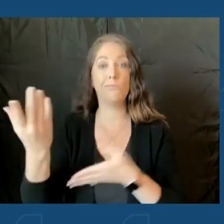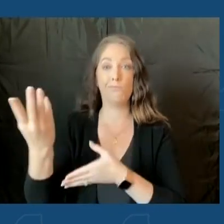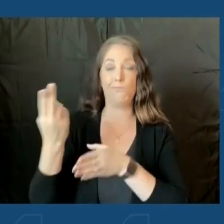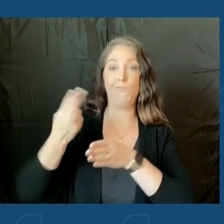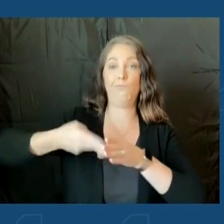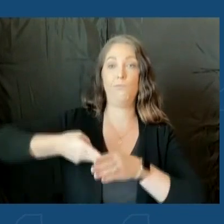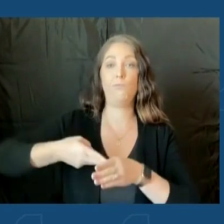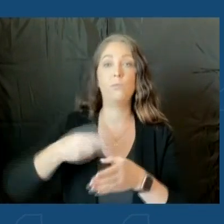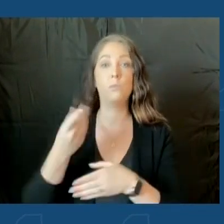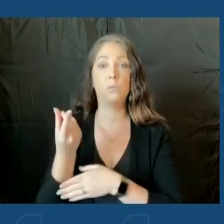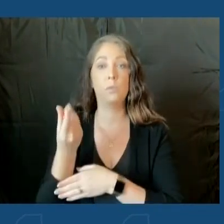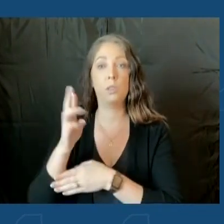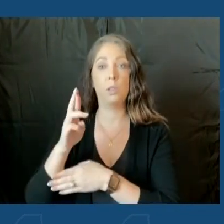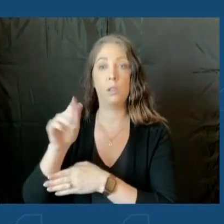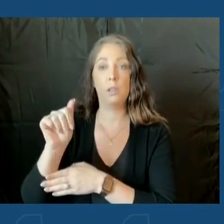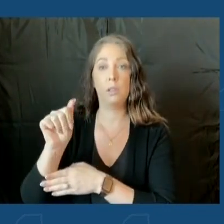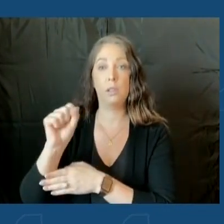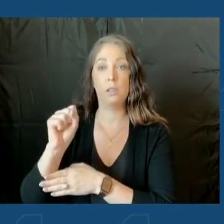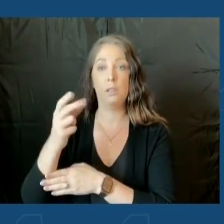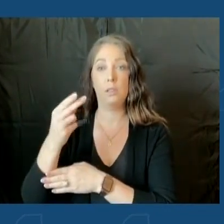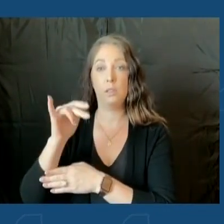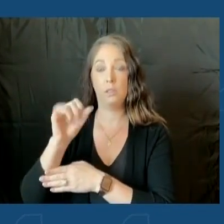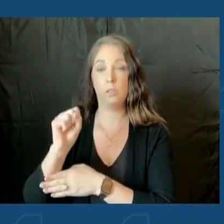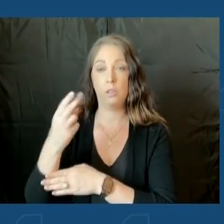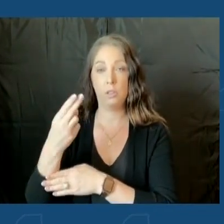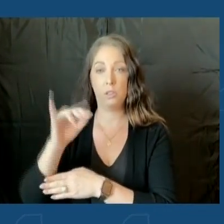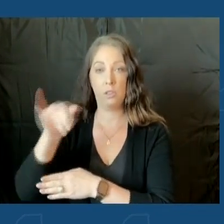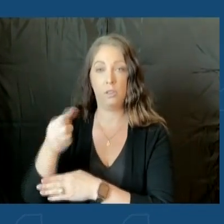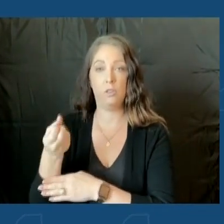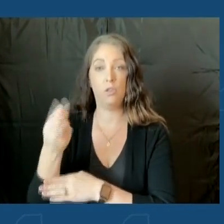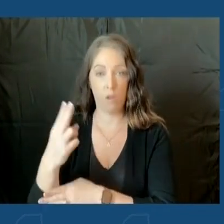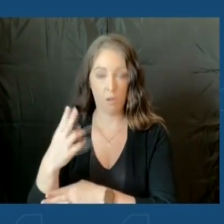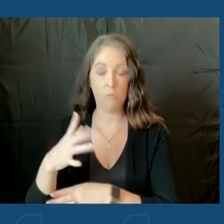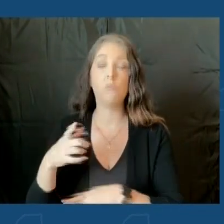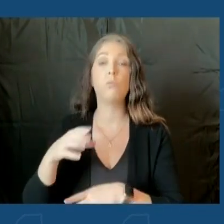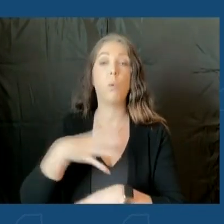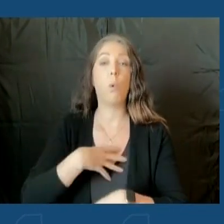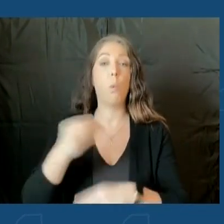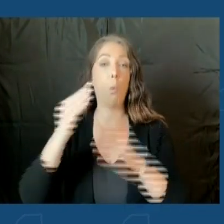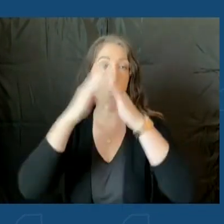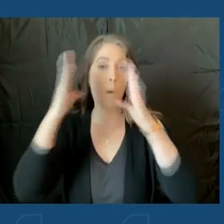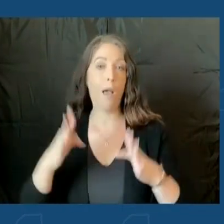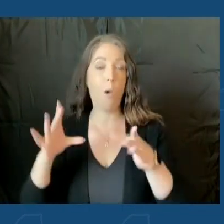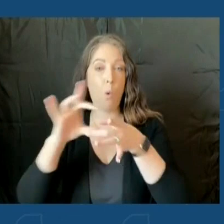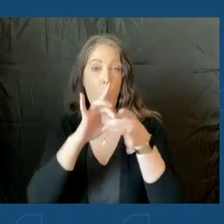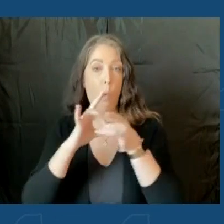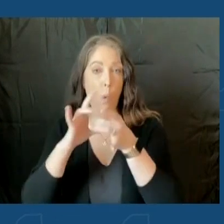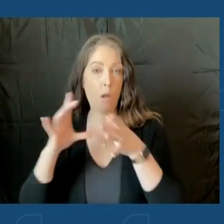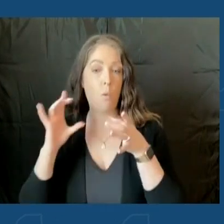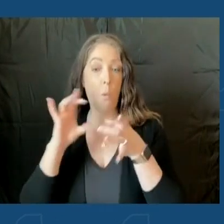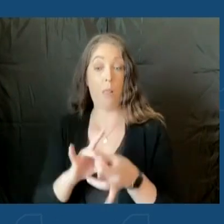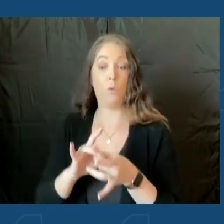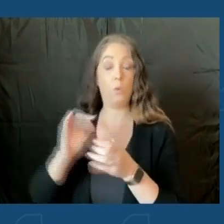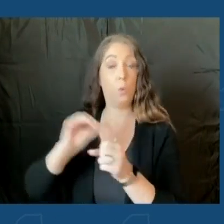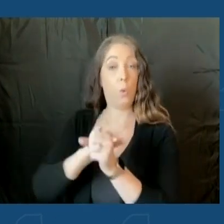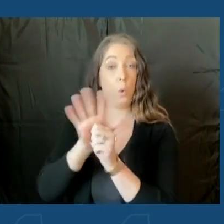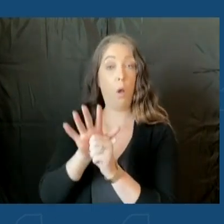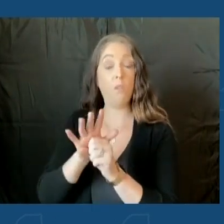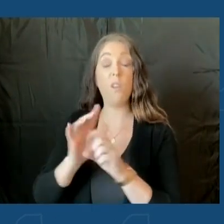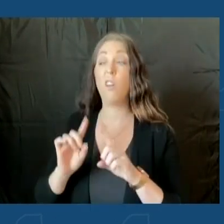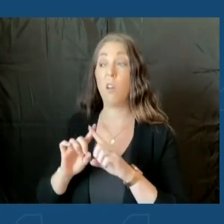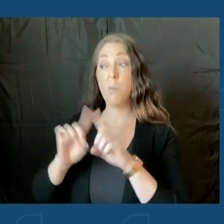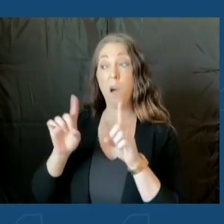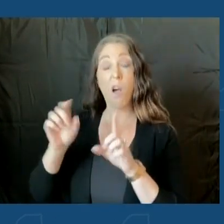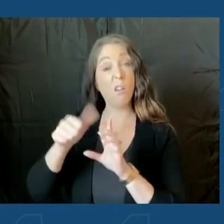and I want to thank Dr. Ashish Shaf, who's the White House Comordinator on COVID, but we also have been having many conversations about